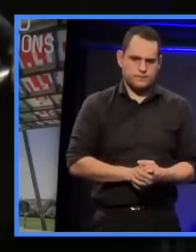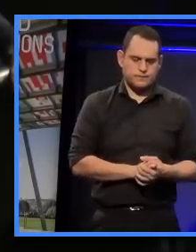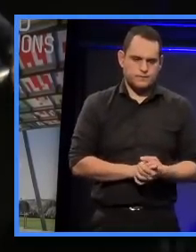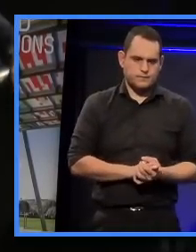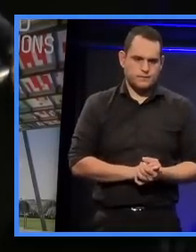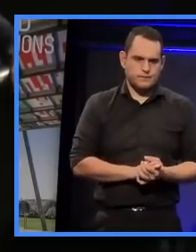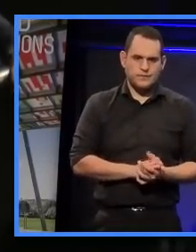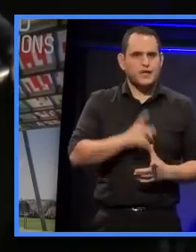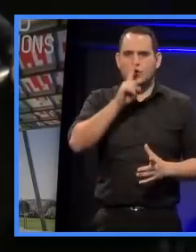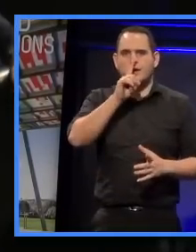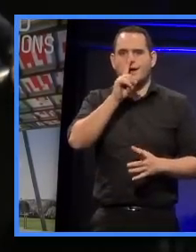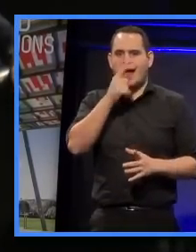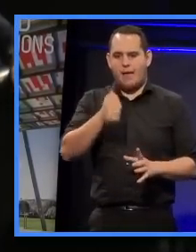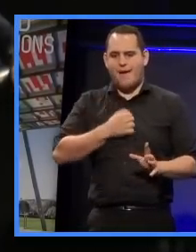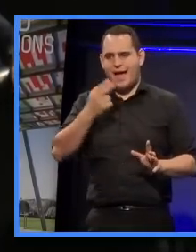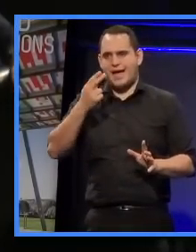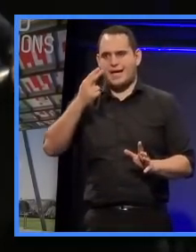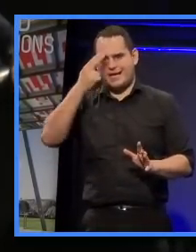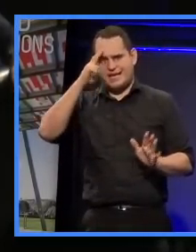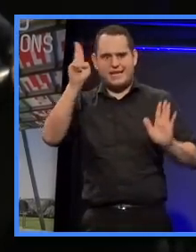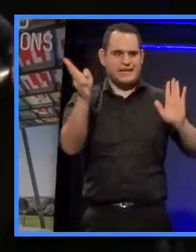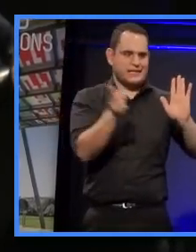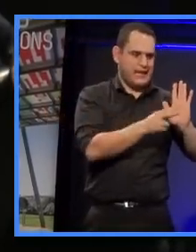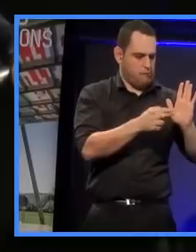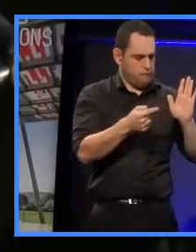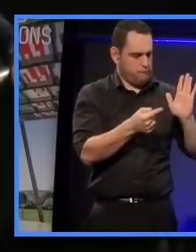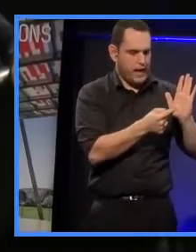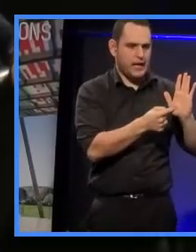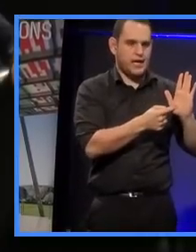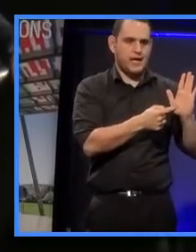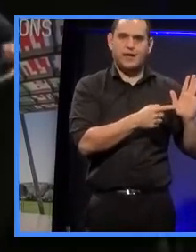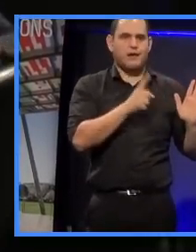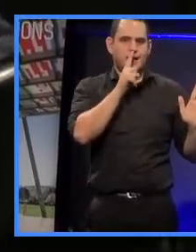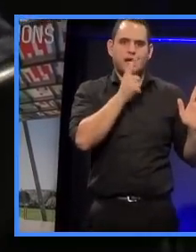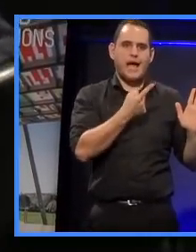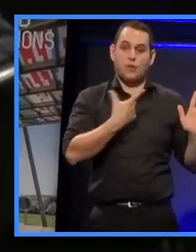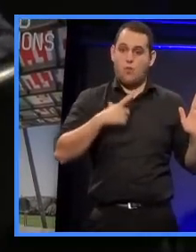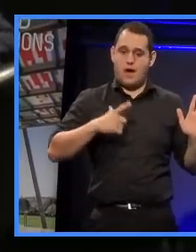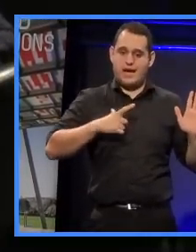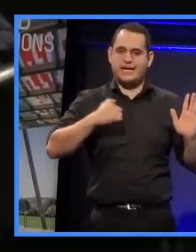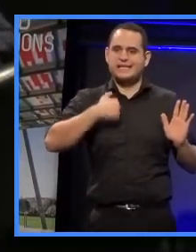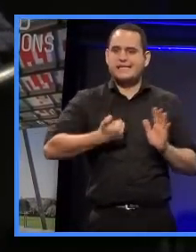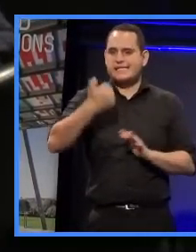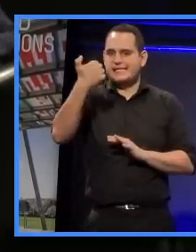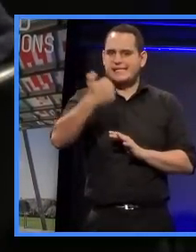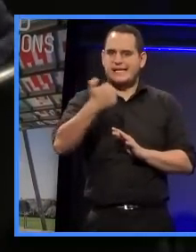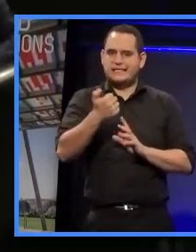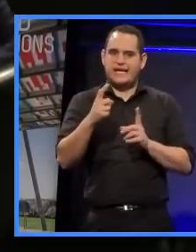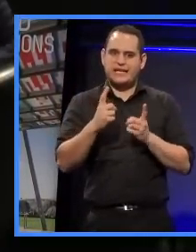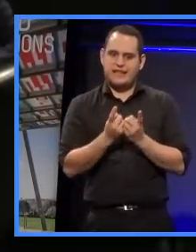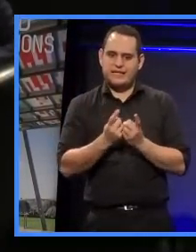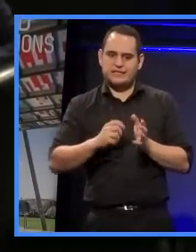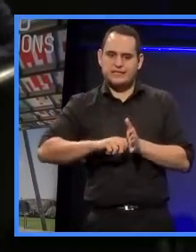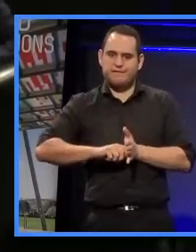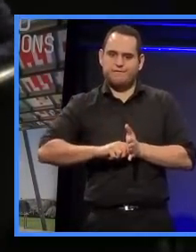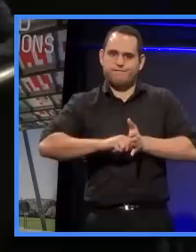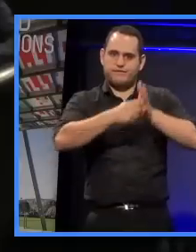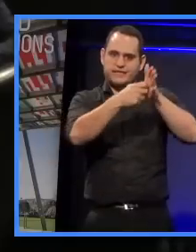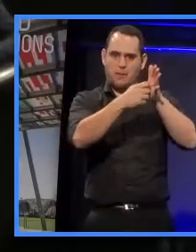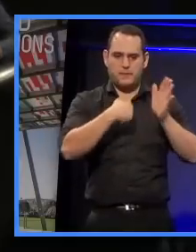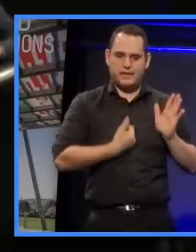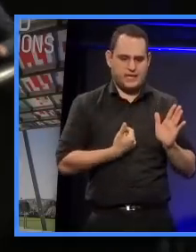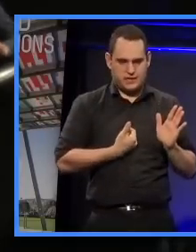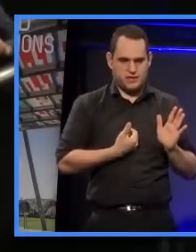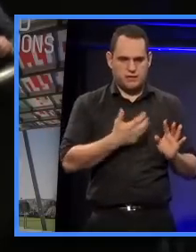associate his name with the building unless 16 items, which he identified, were rectified.